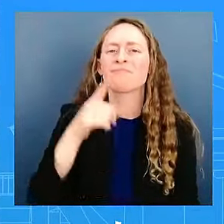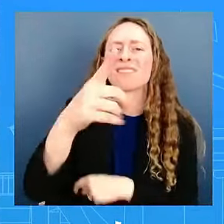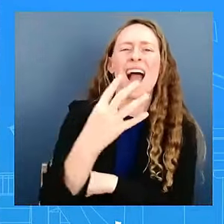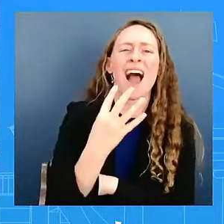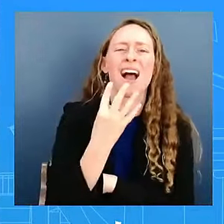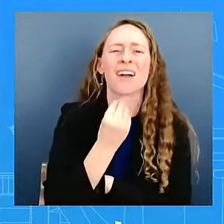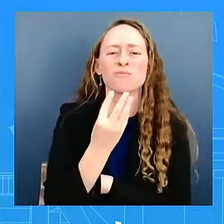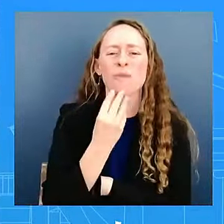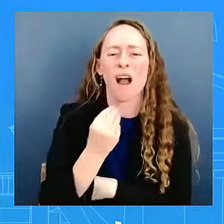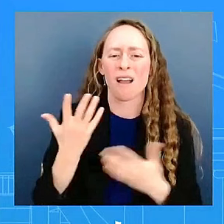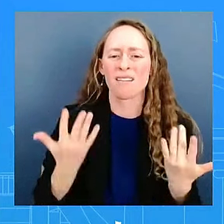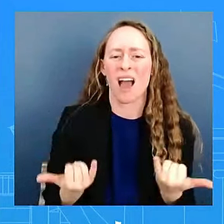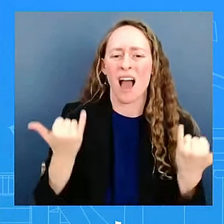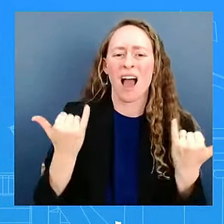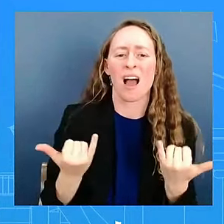dead?